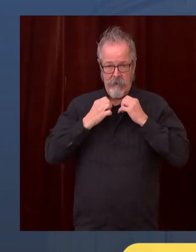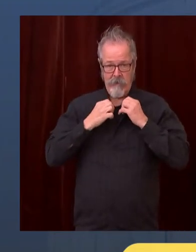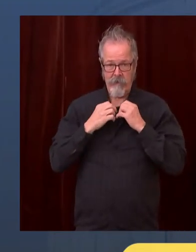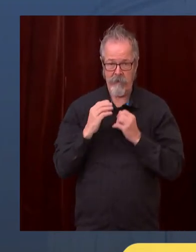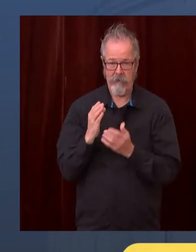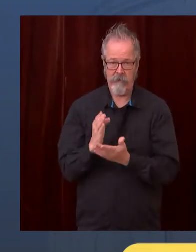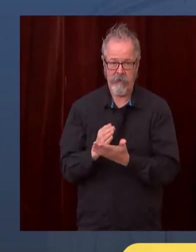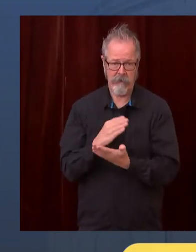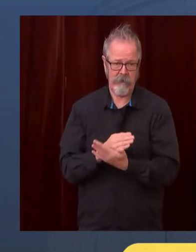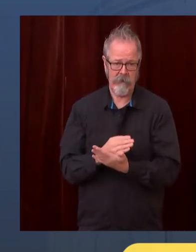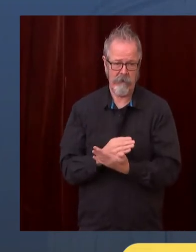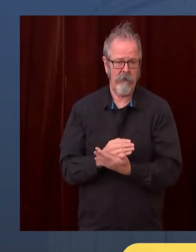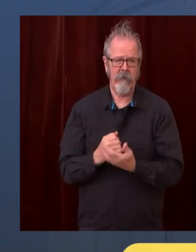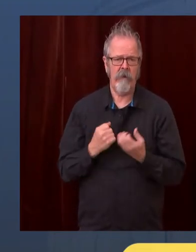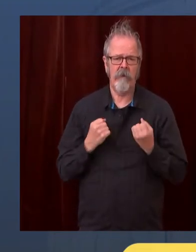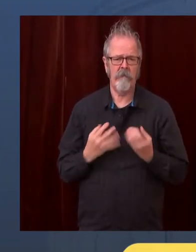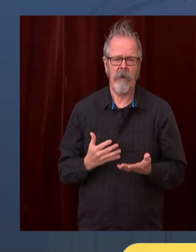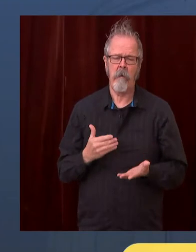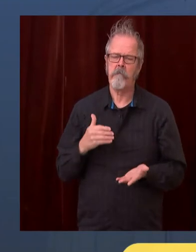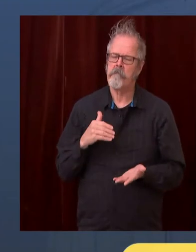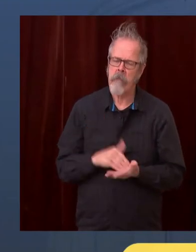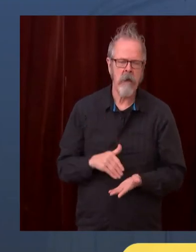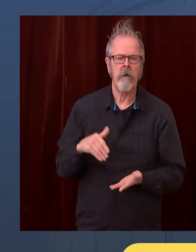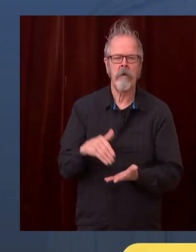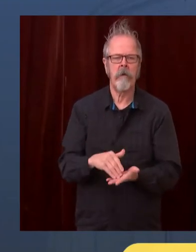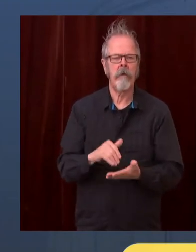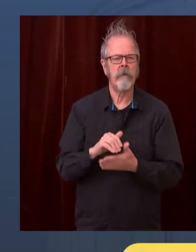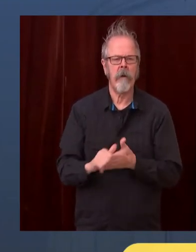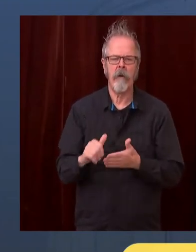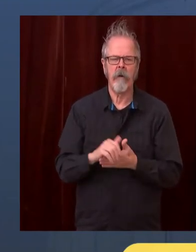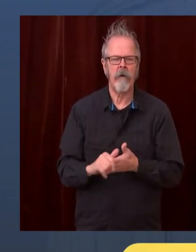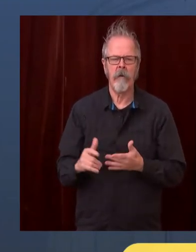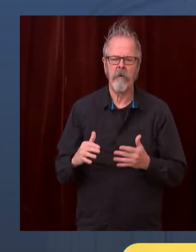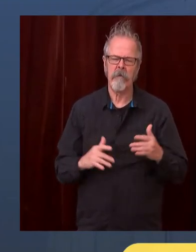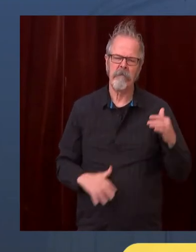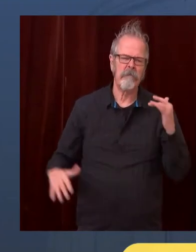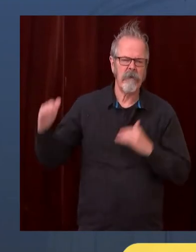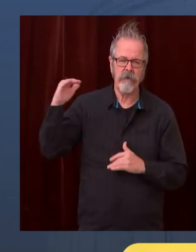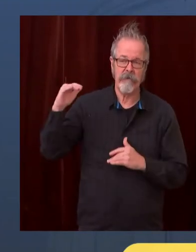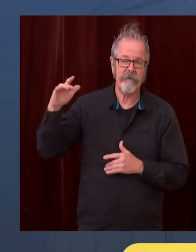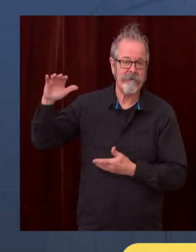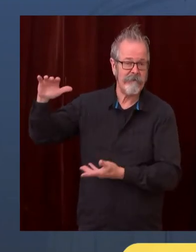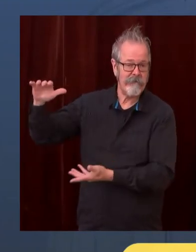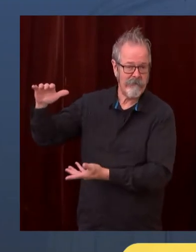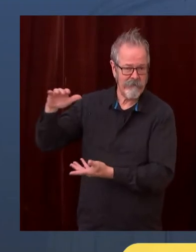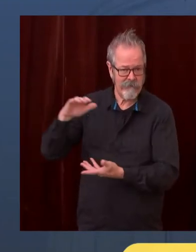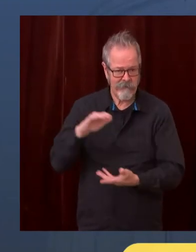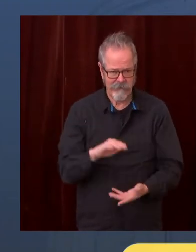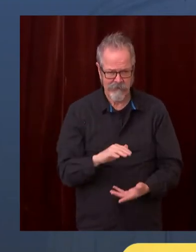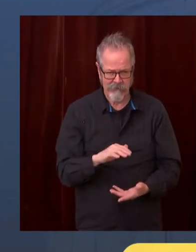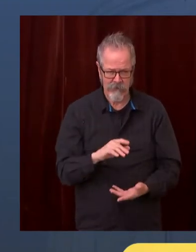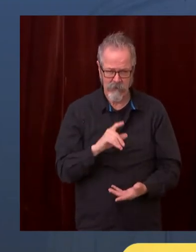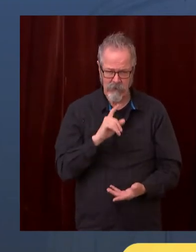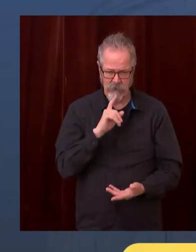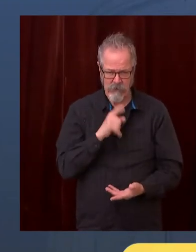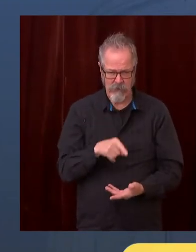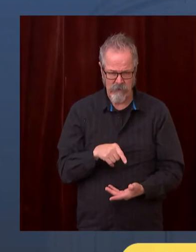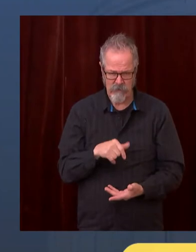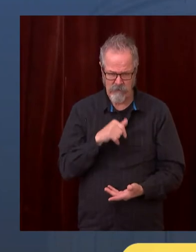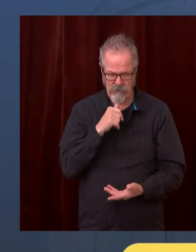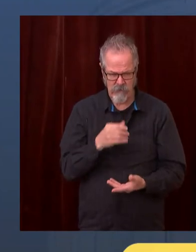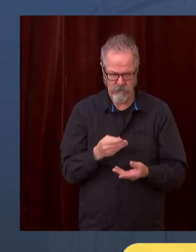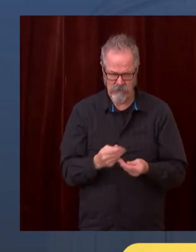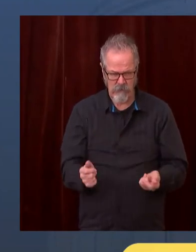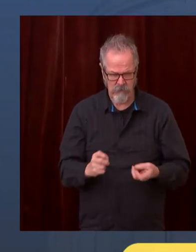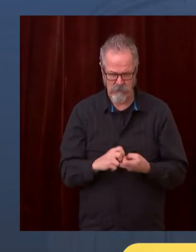So that really is not a solution about where we would get dollars to do another major program. Now, as